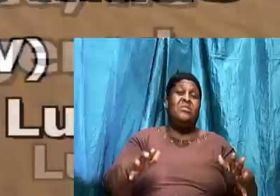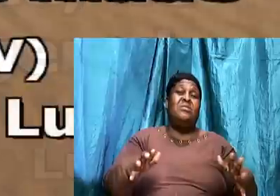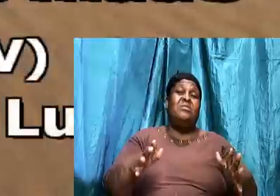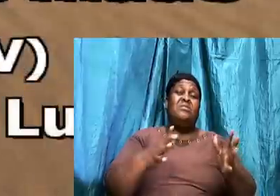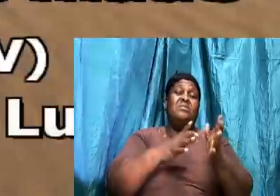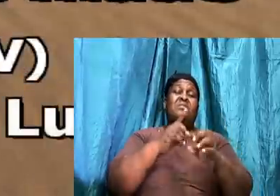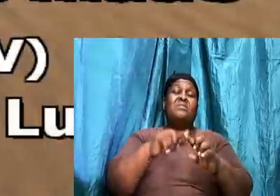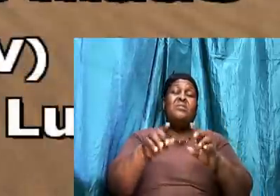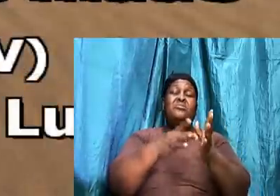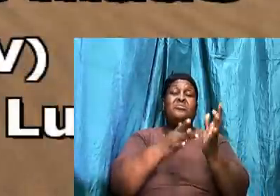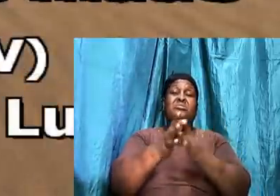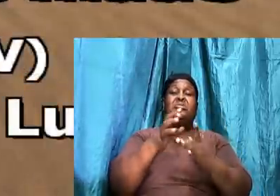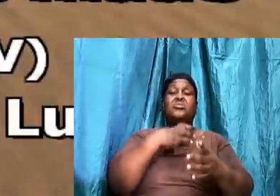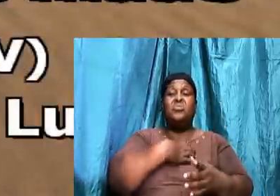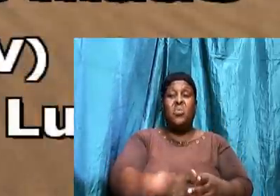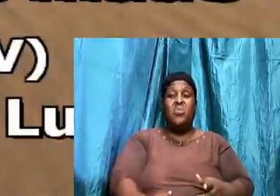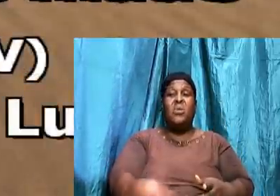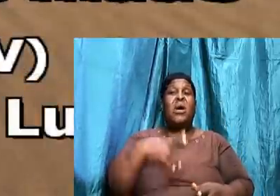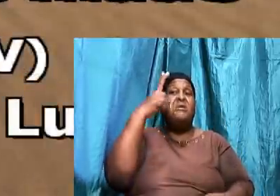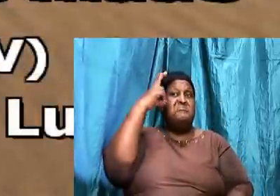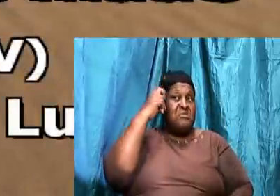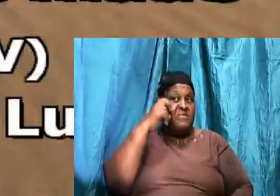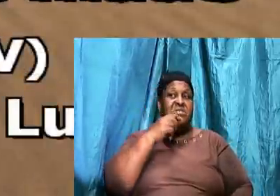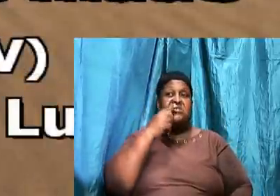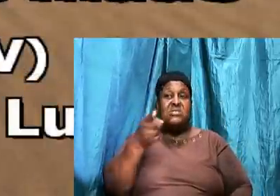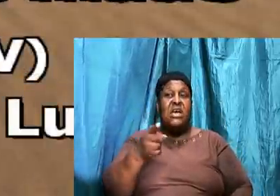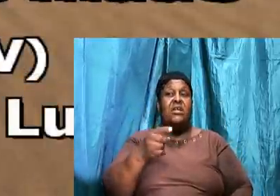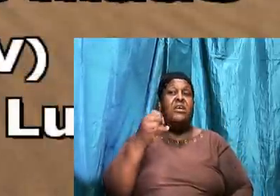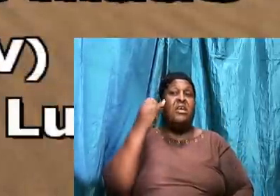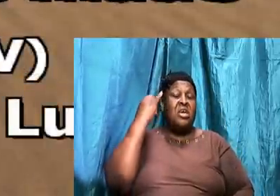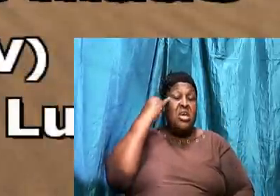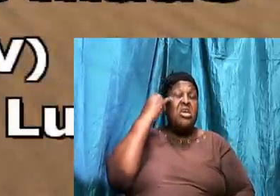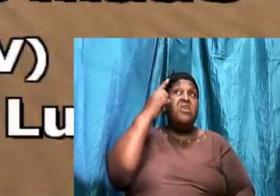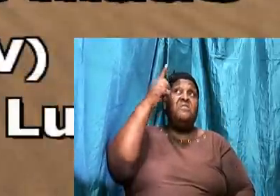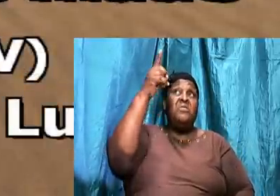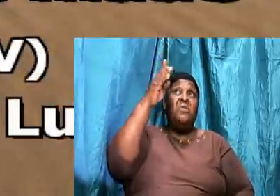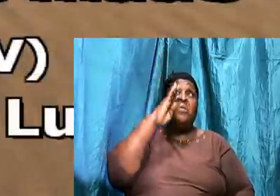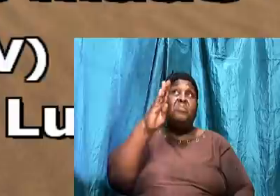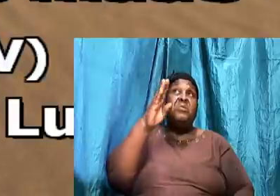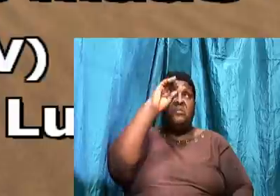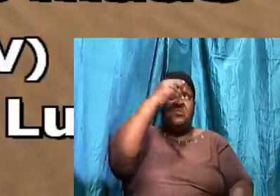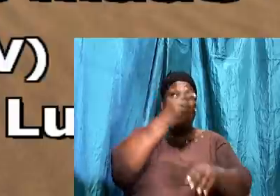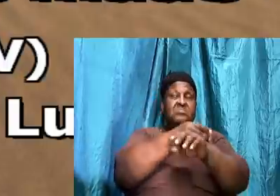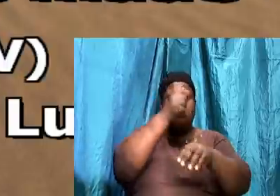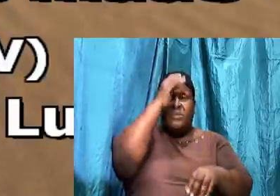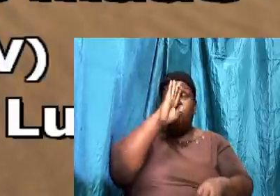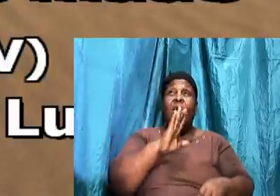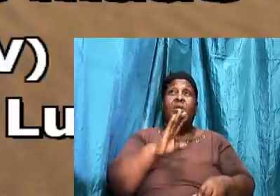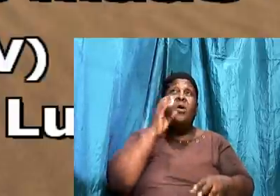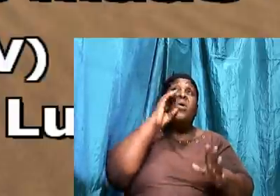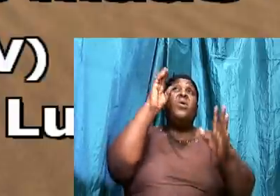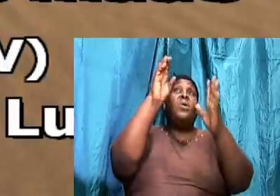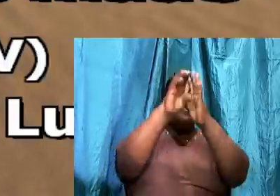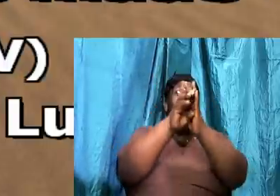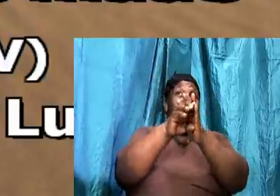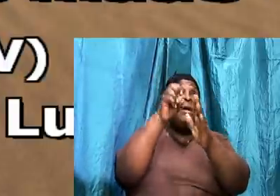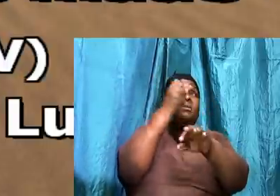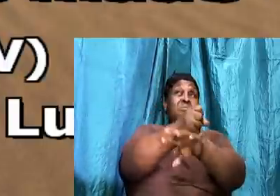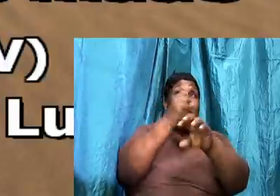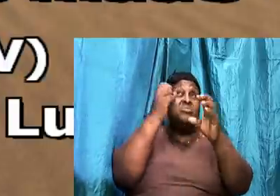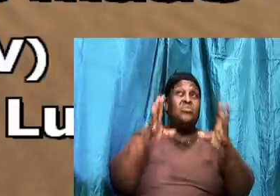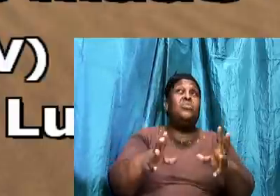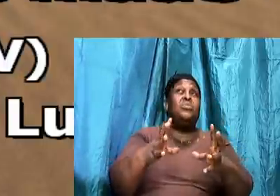And the devil said unto him. If thou be the son of God. Command this stone